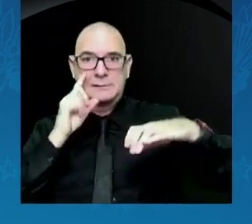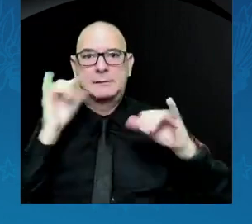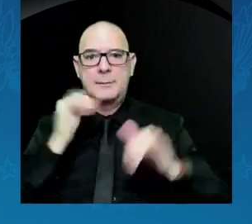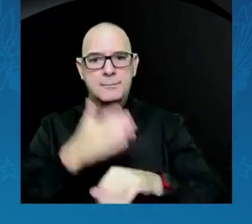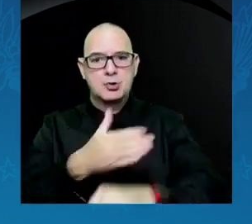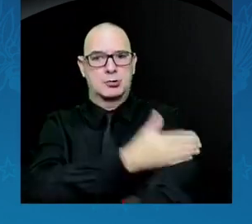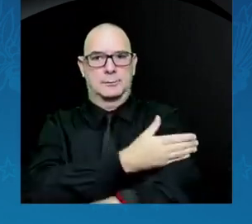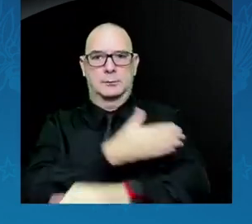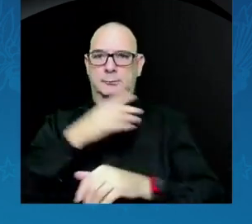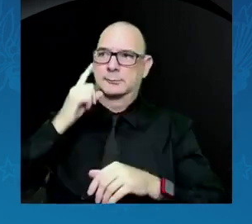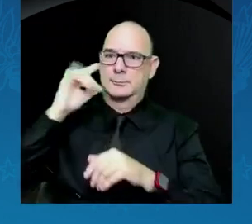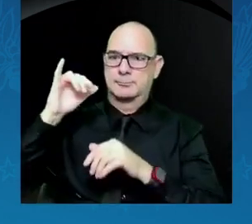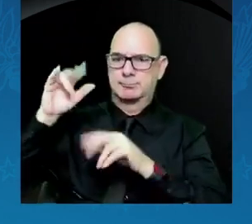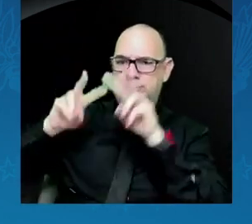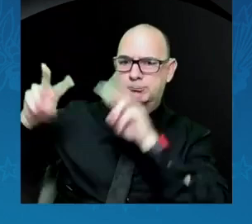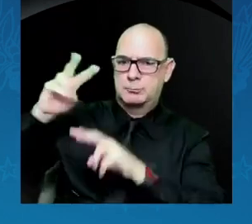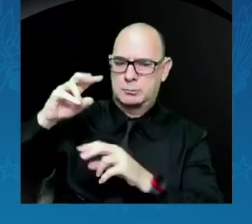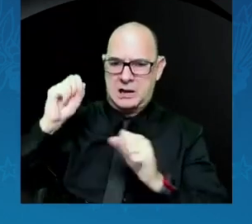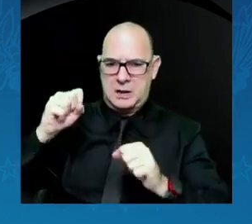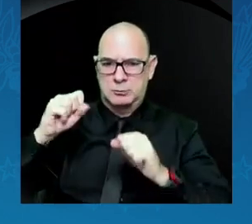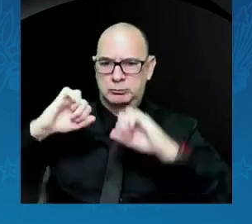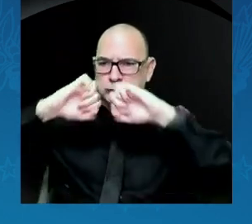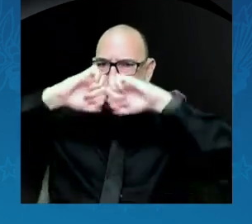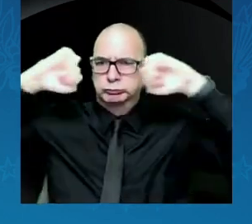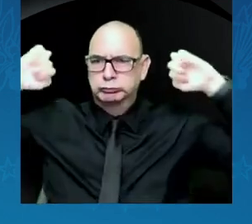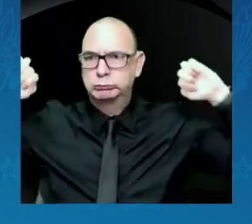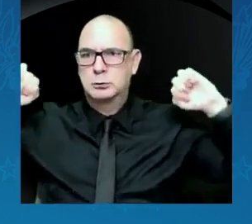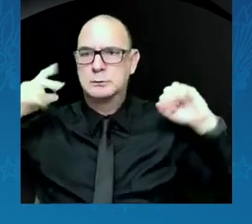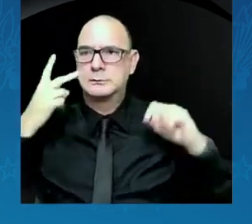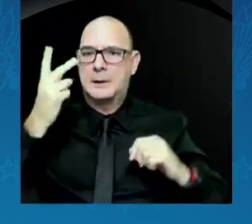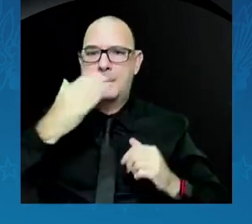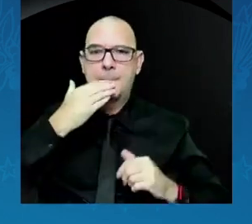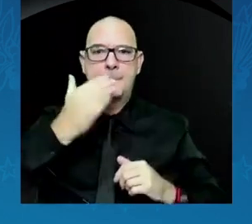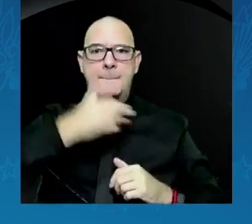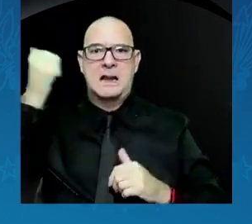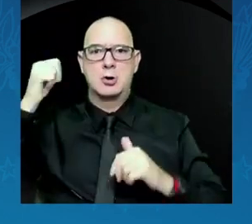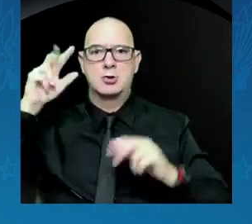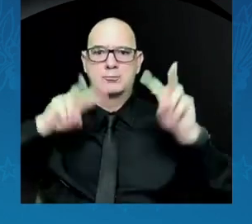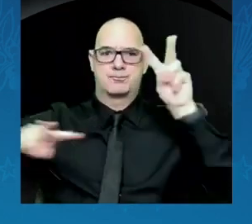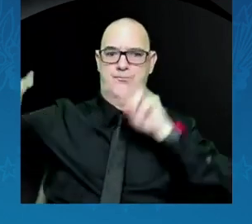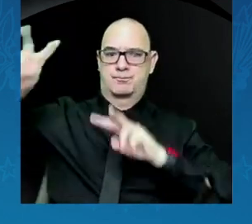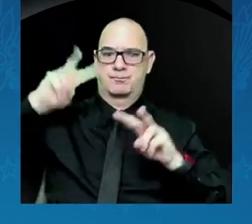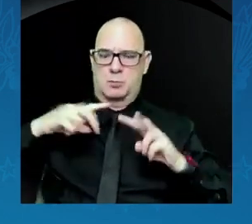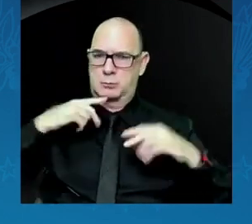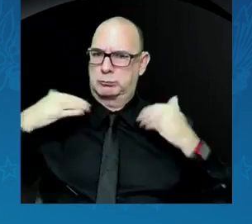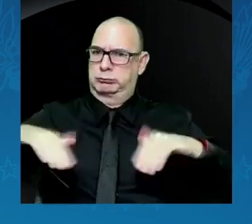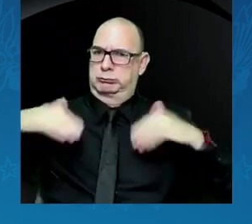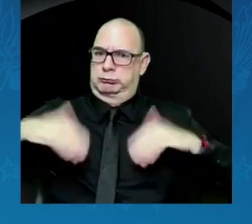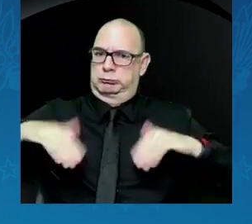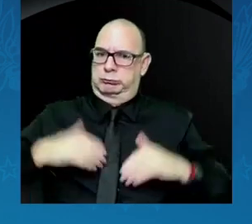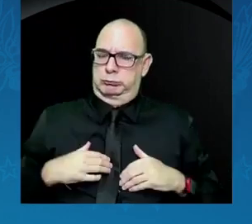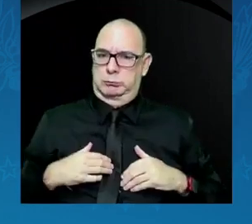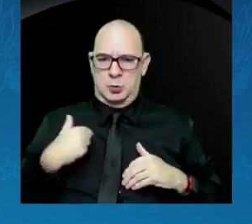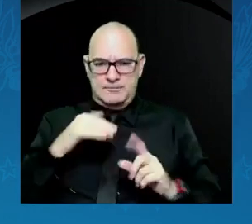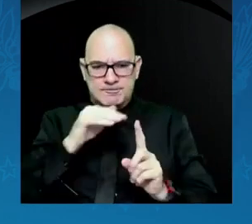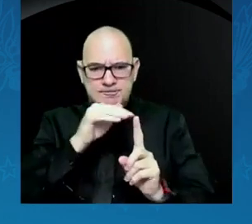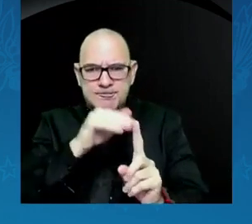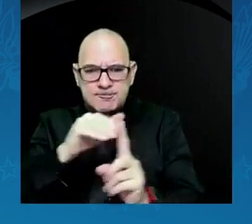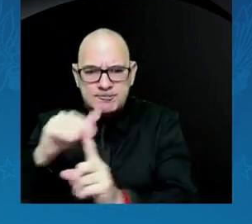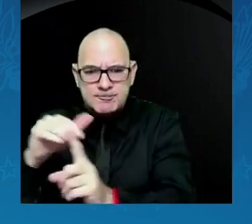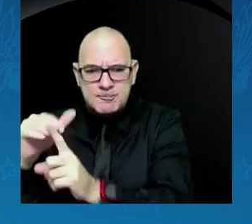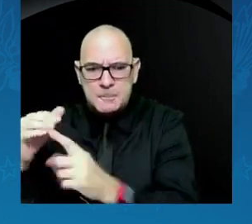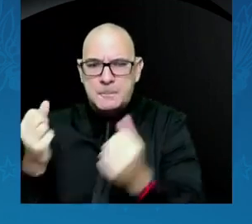gained from space. We have reminded many, many folks and we have been reminded